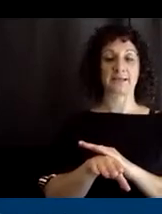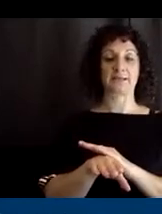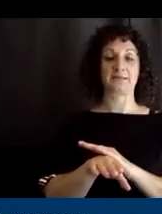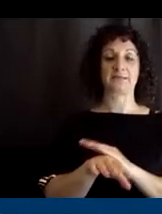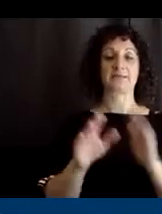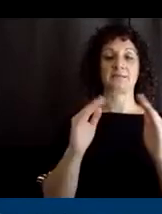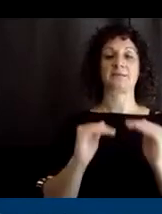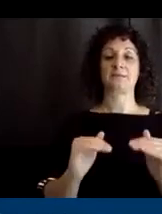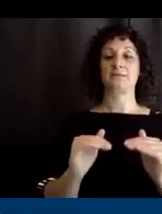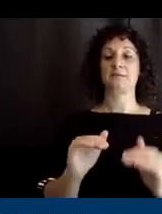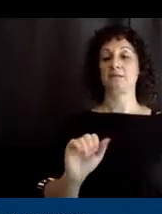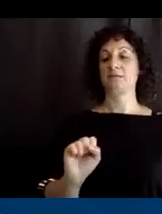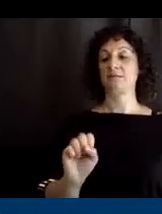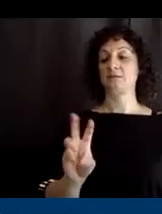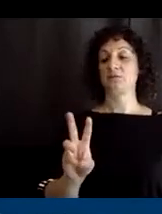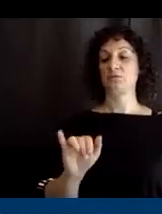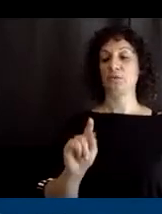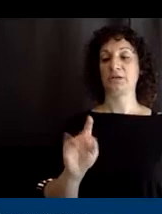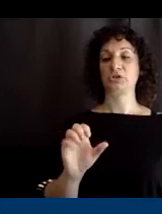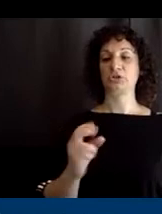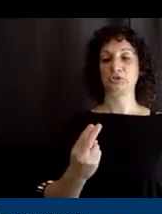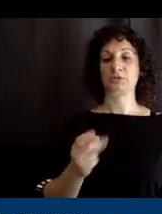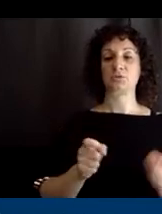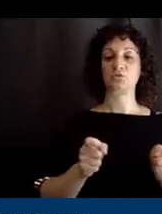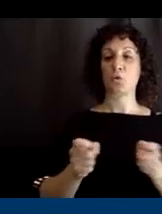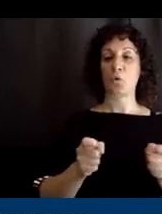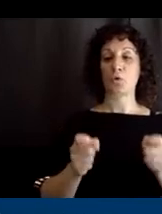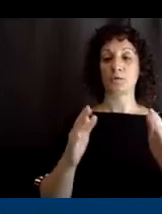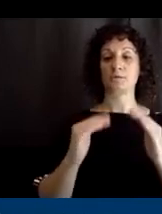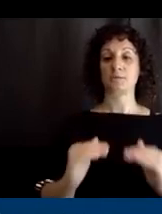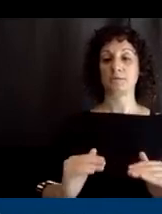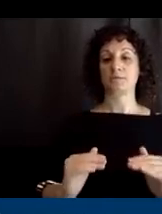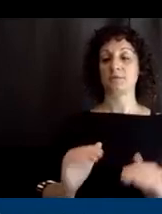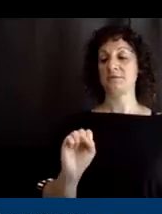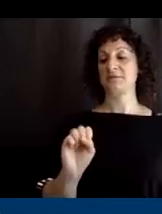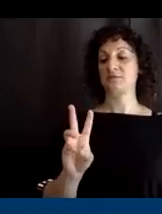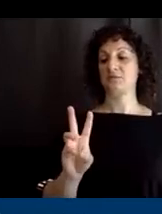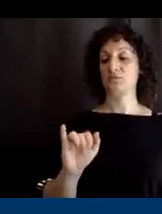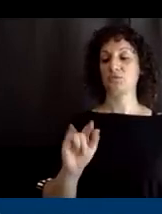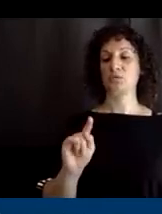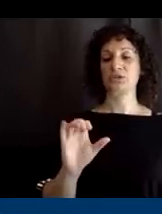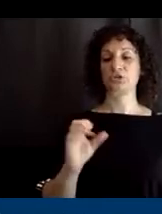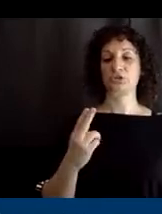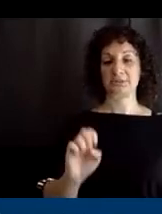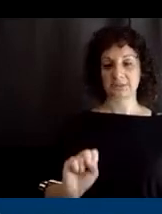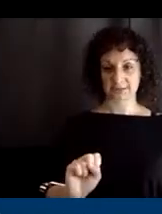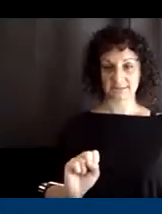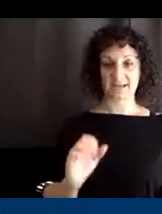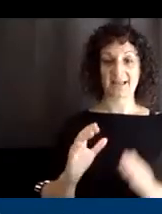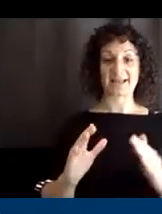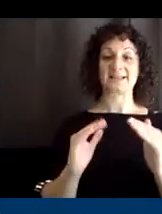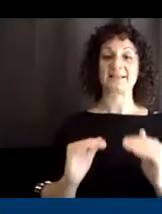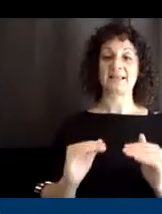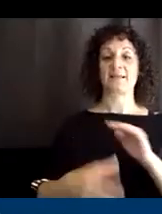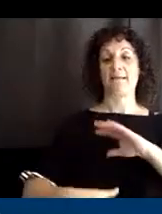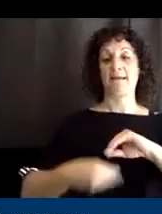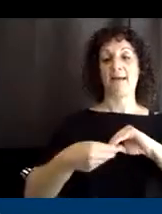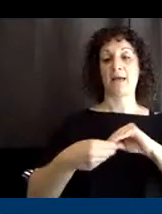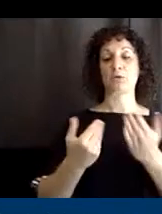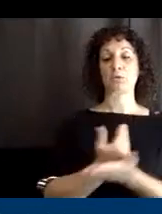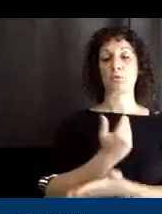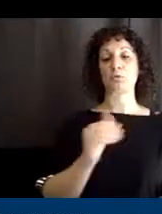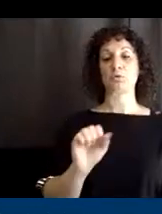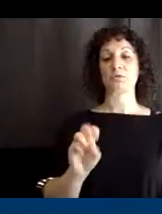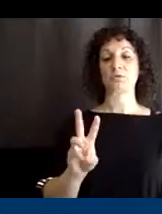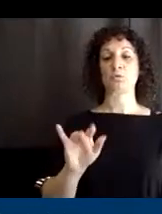switch control, switches. Then select add new switch and select